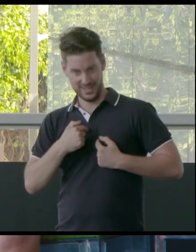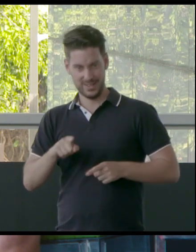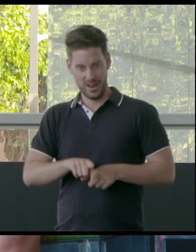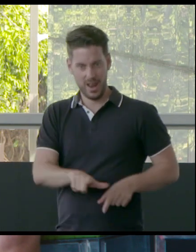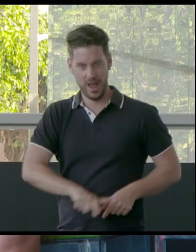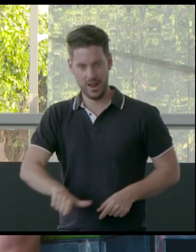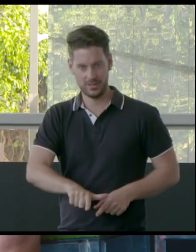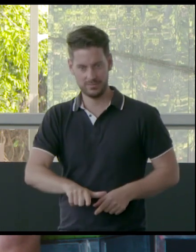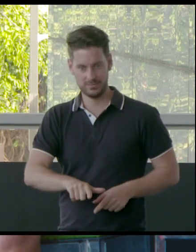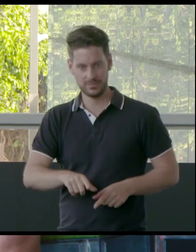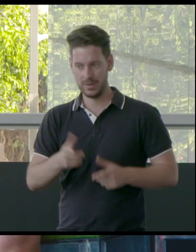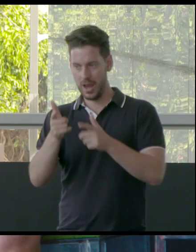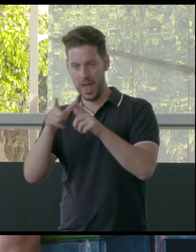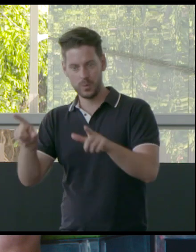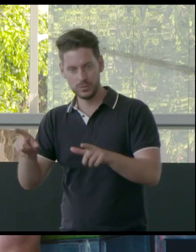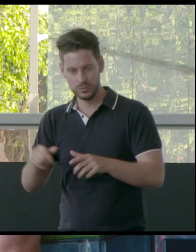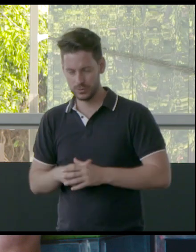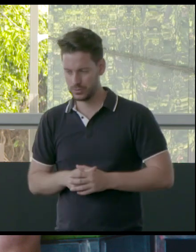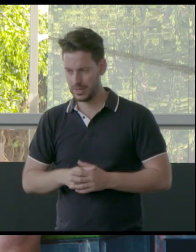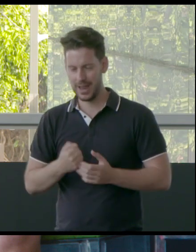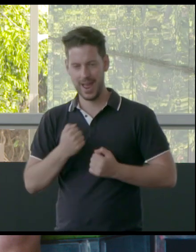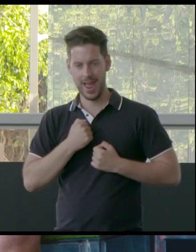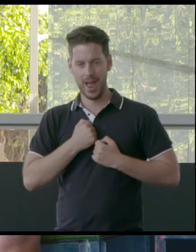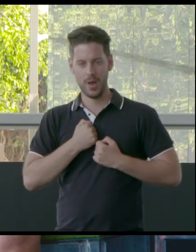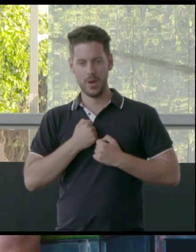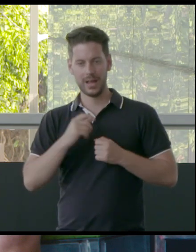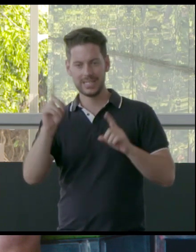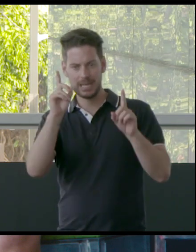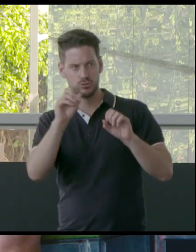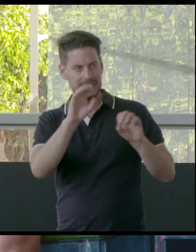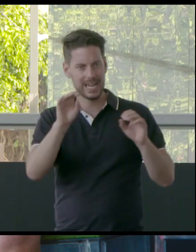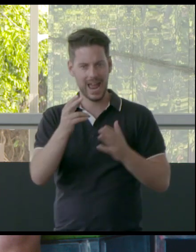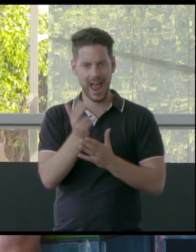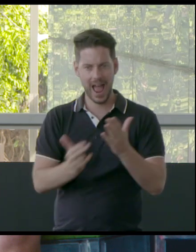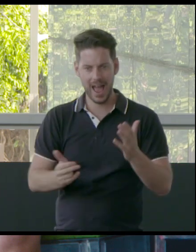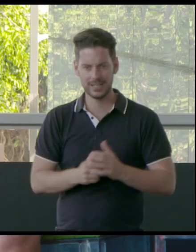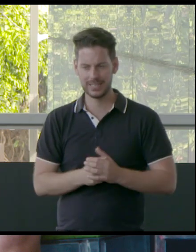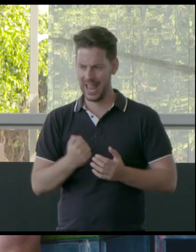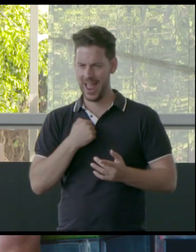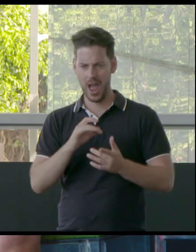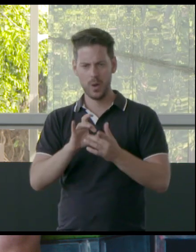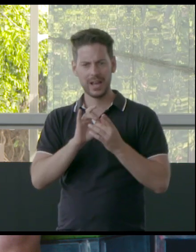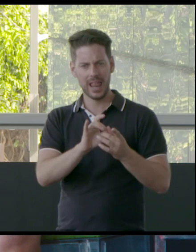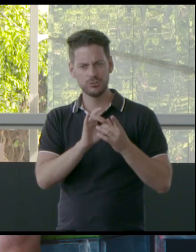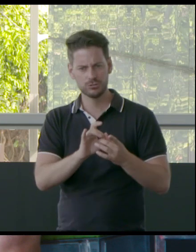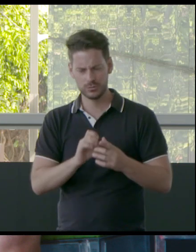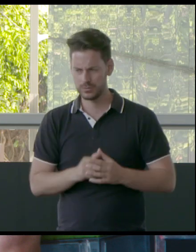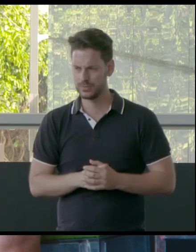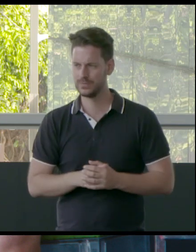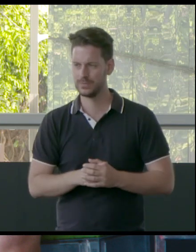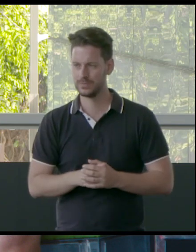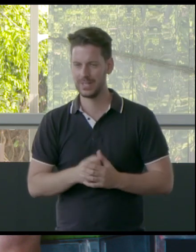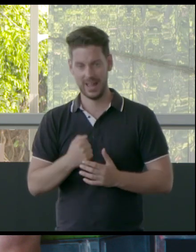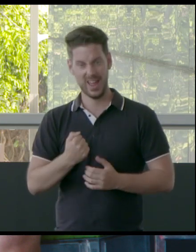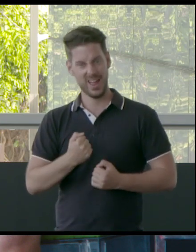like language, and our contemporary repositories of art are our connection and they are our